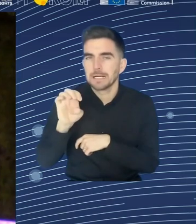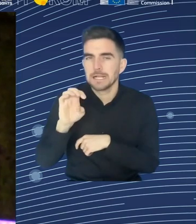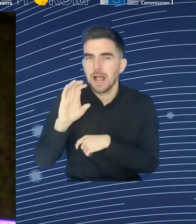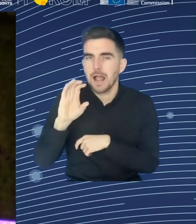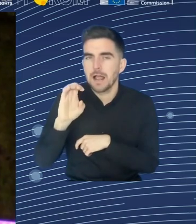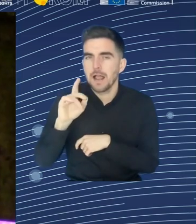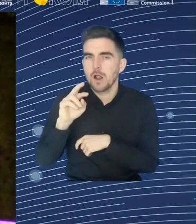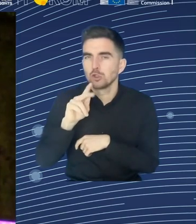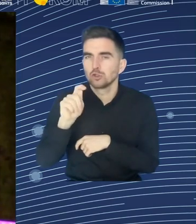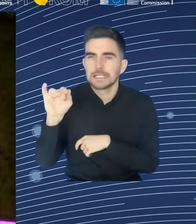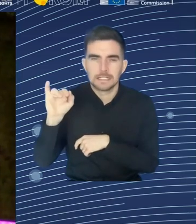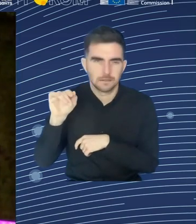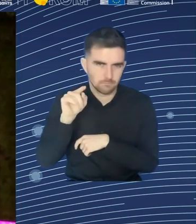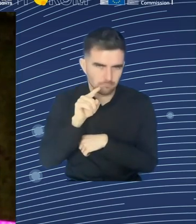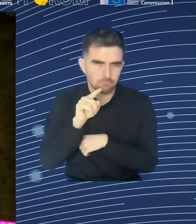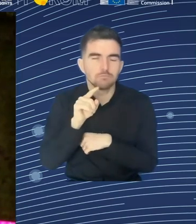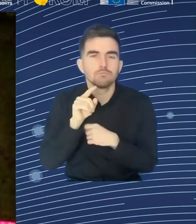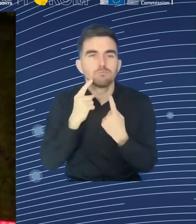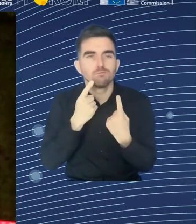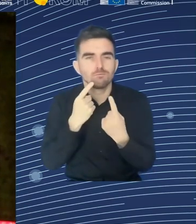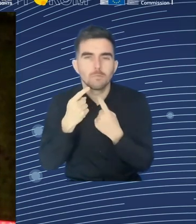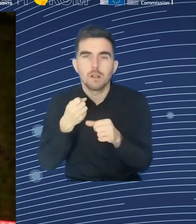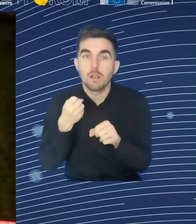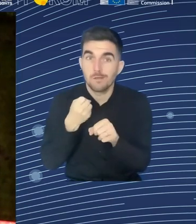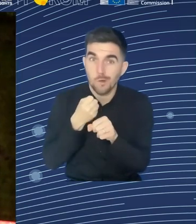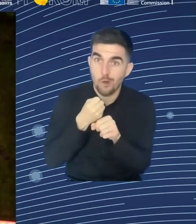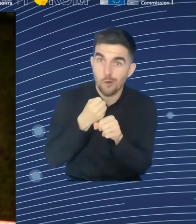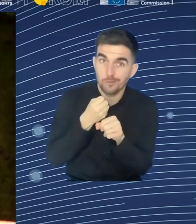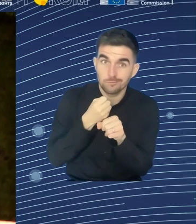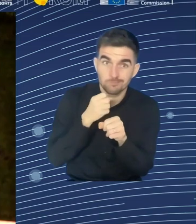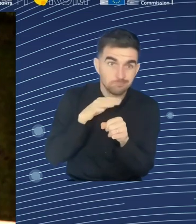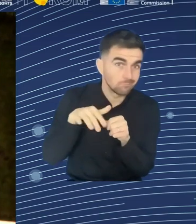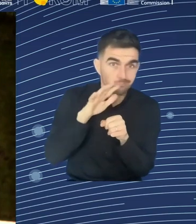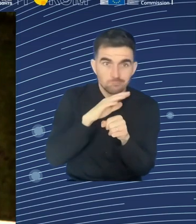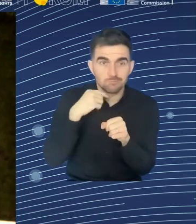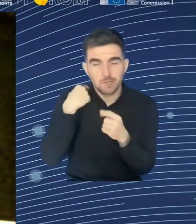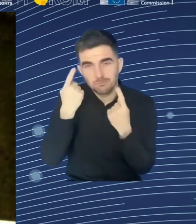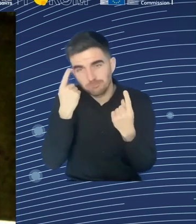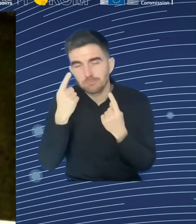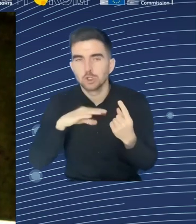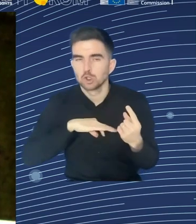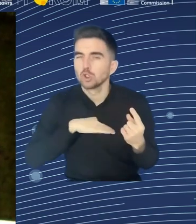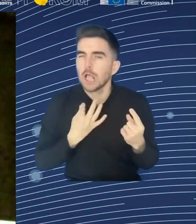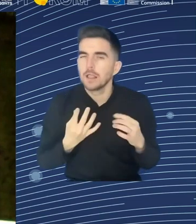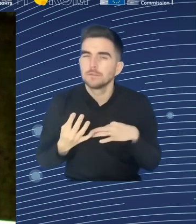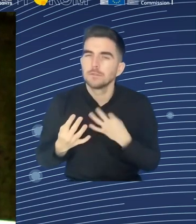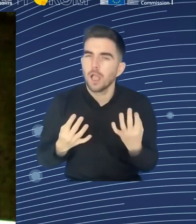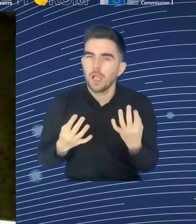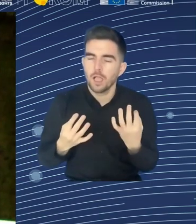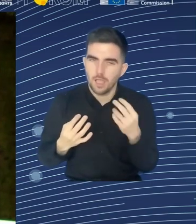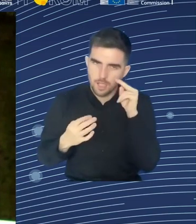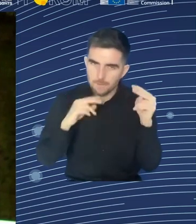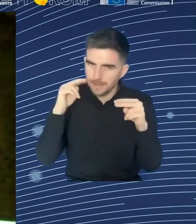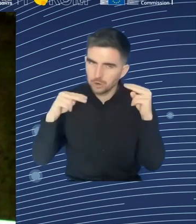the European semester where we look at every member states and what kind of, what are the employment rates, it's often that women with migrant